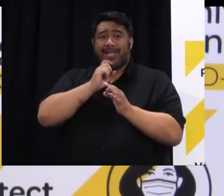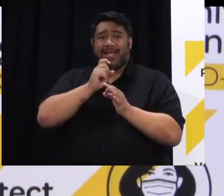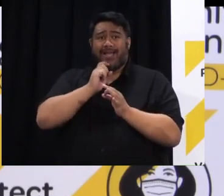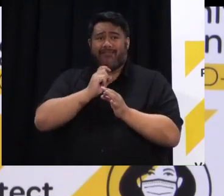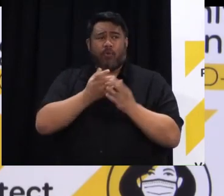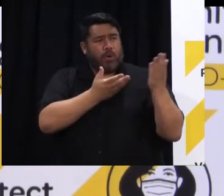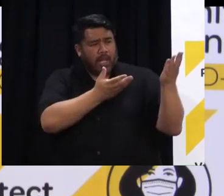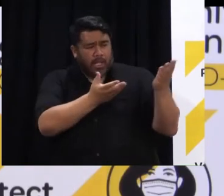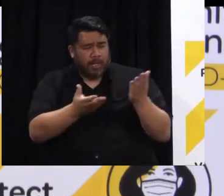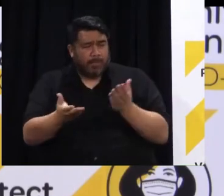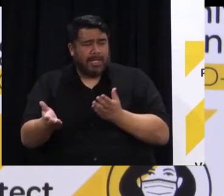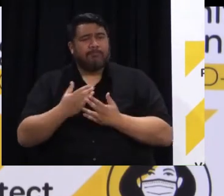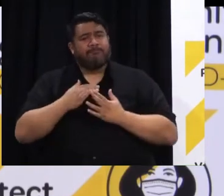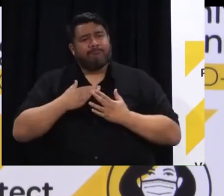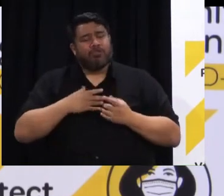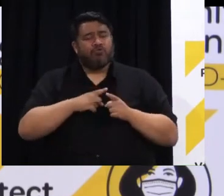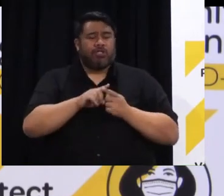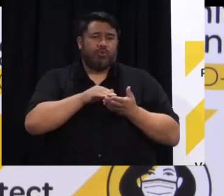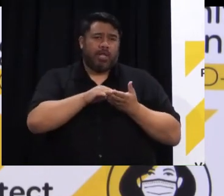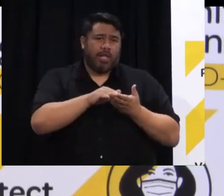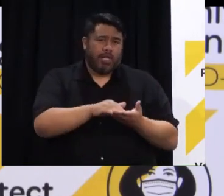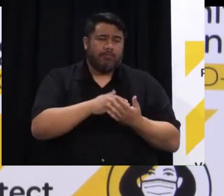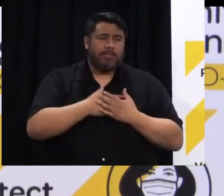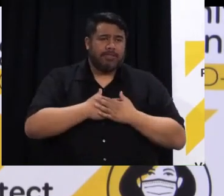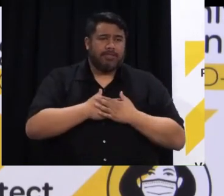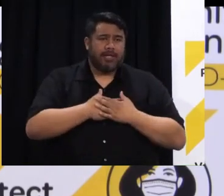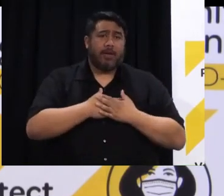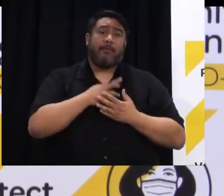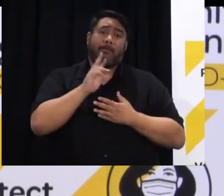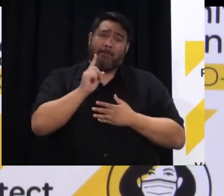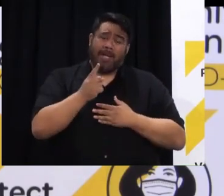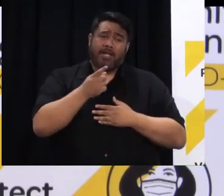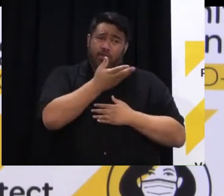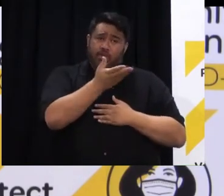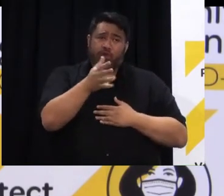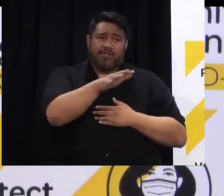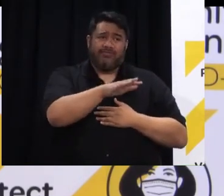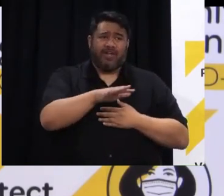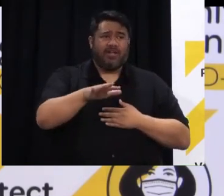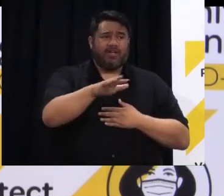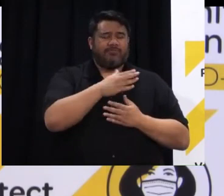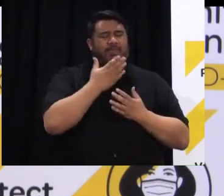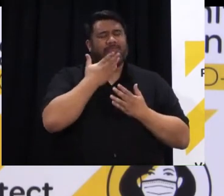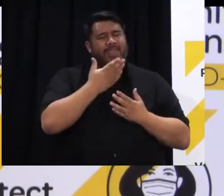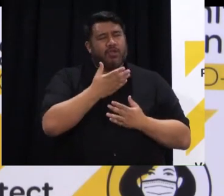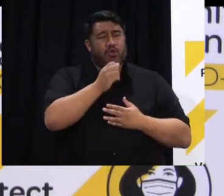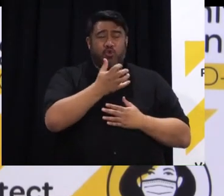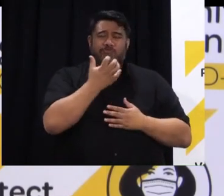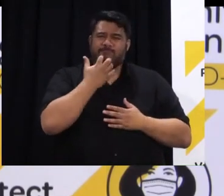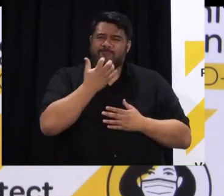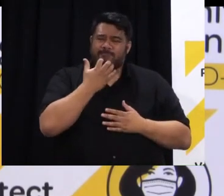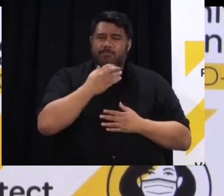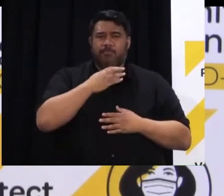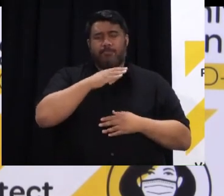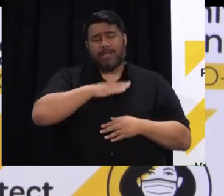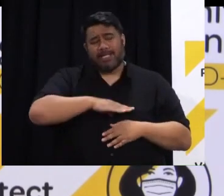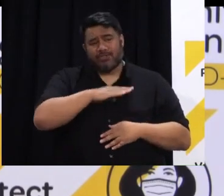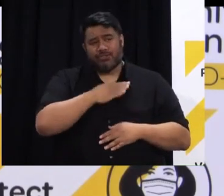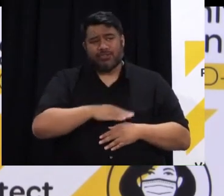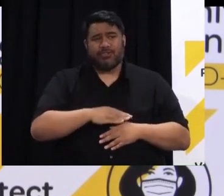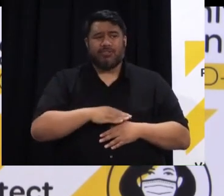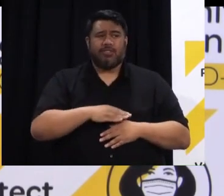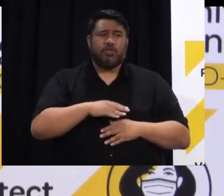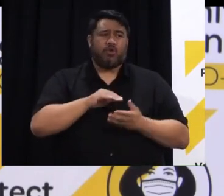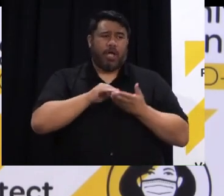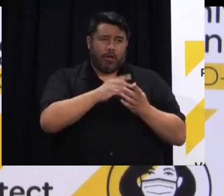best but to the whanau in those circumstances I really just want to say thank you thank you for your patience thank you for everything that you're